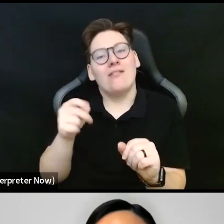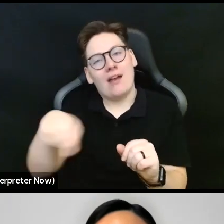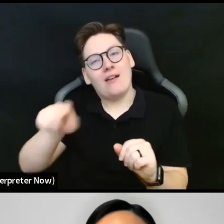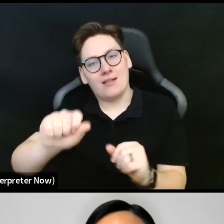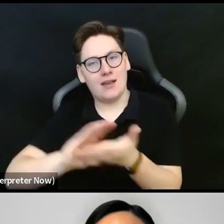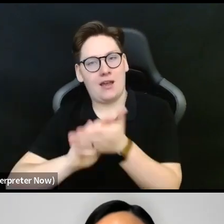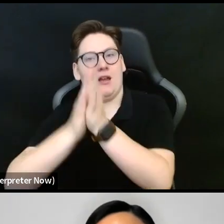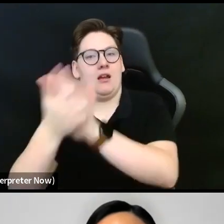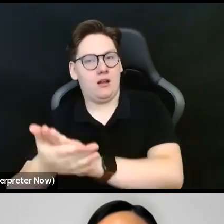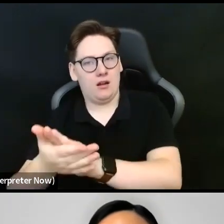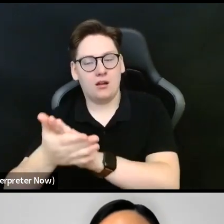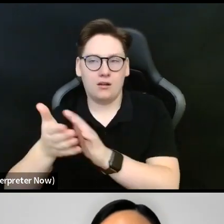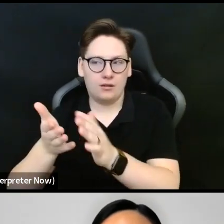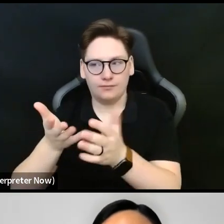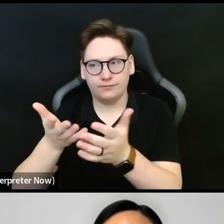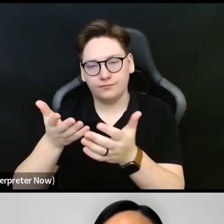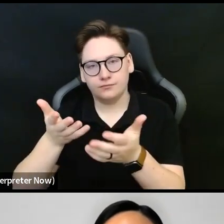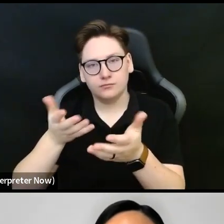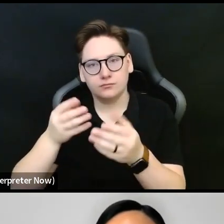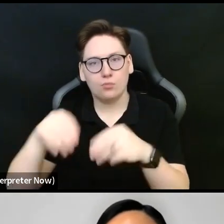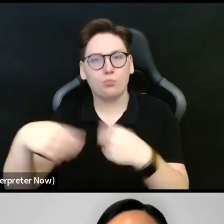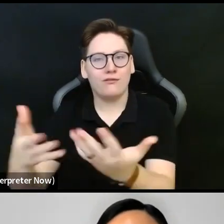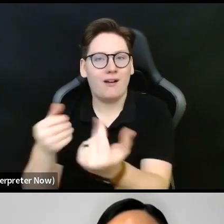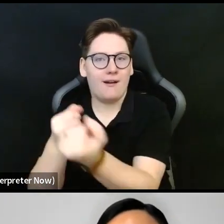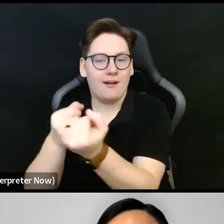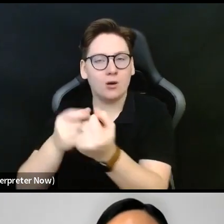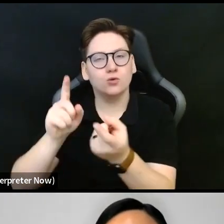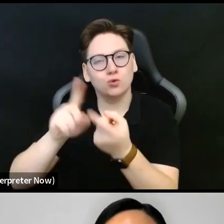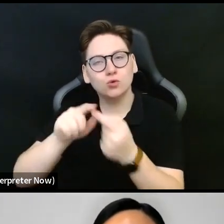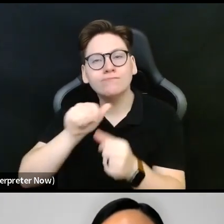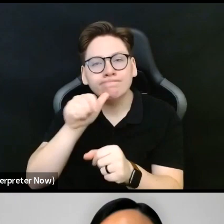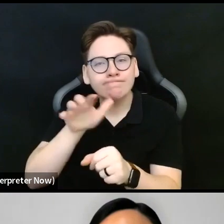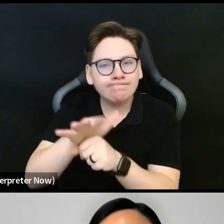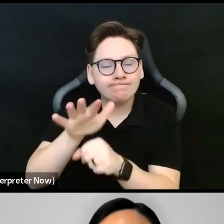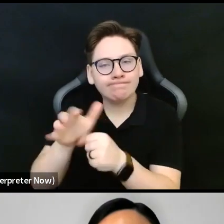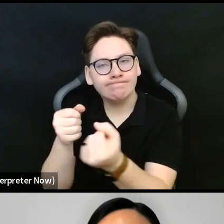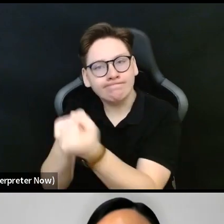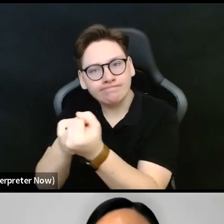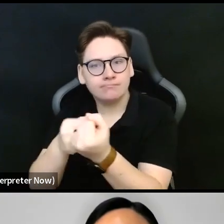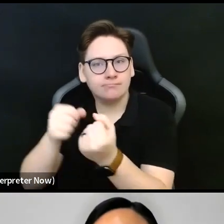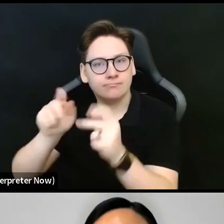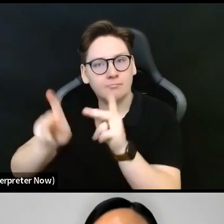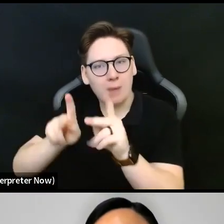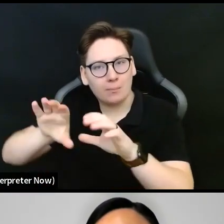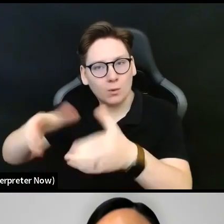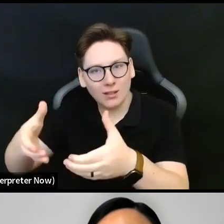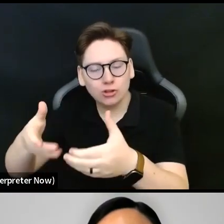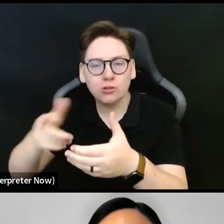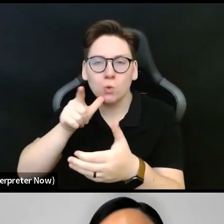the underserved populations other arts organizations are working with in the region.